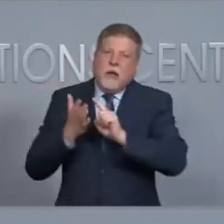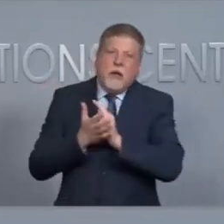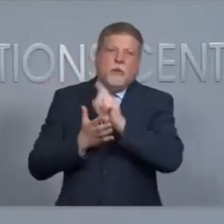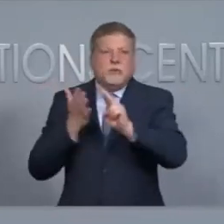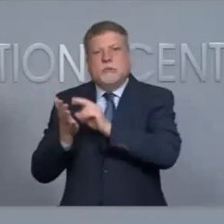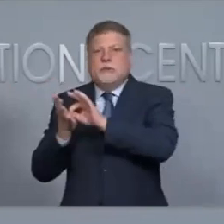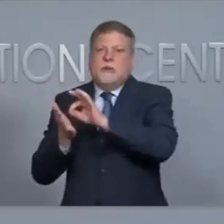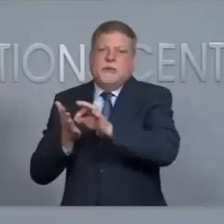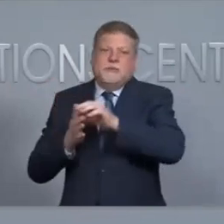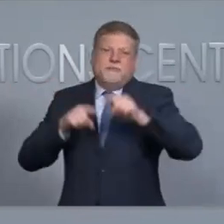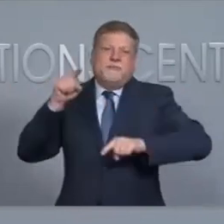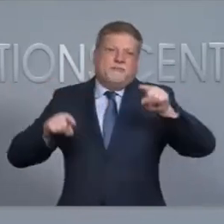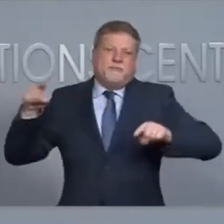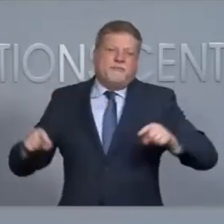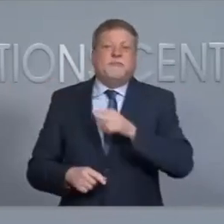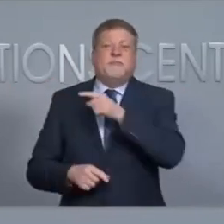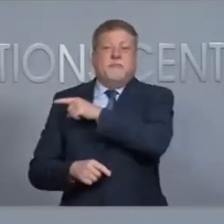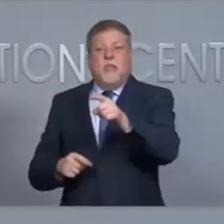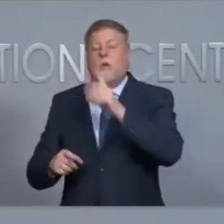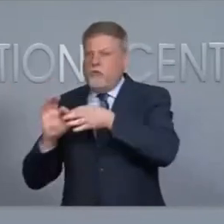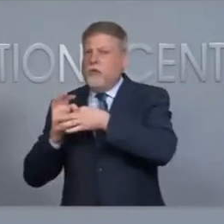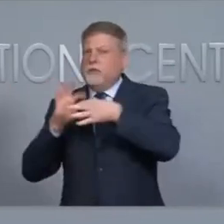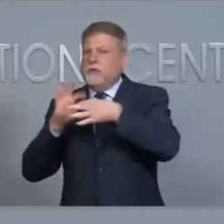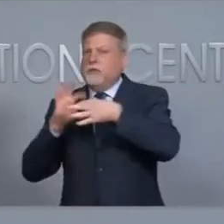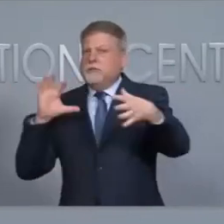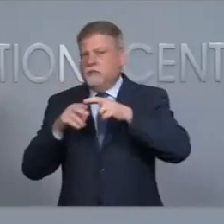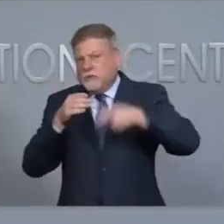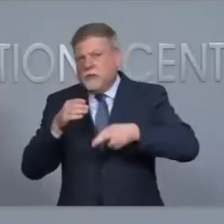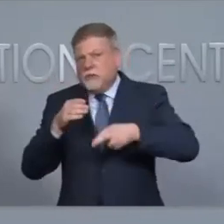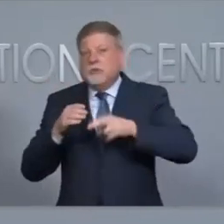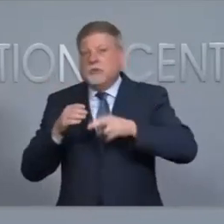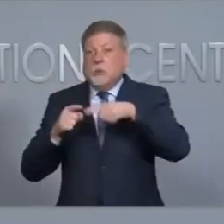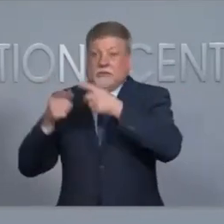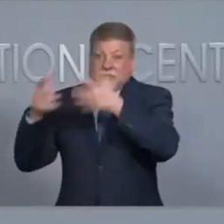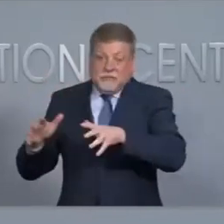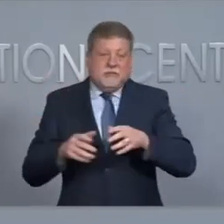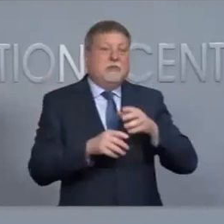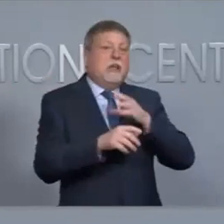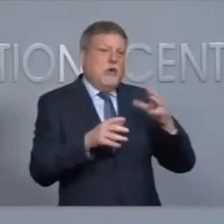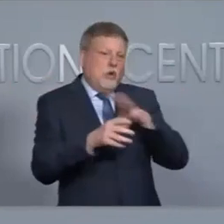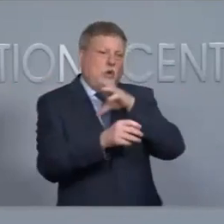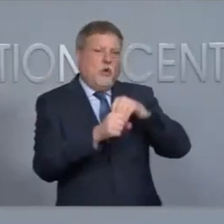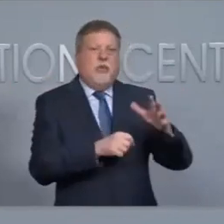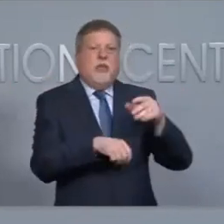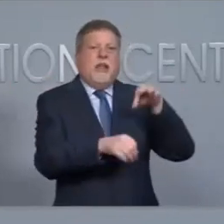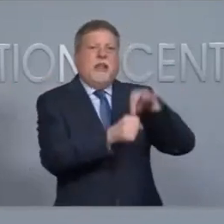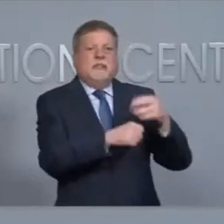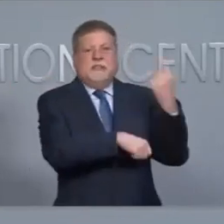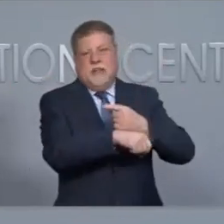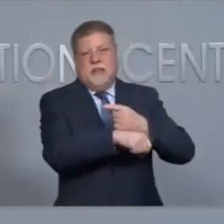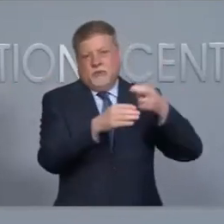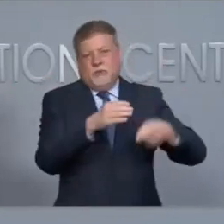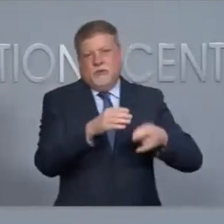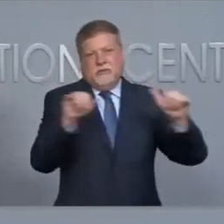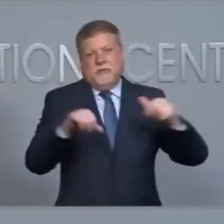hours before we see those posted. And they'll be releasing those results as they are releasing election day results as those come in as